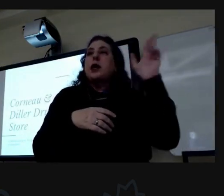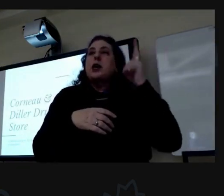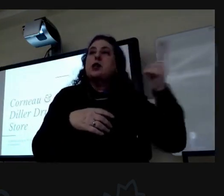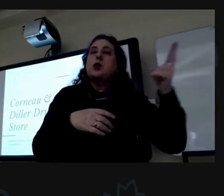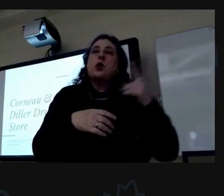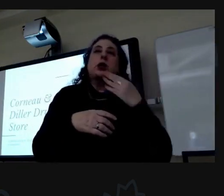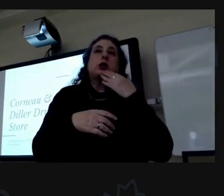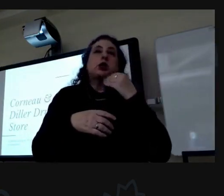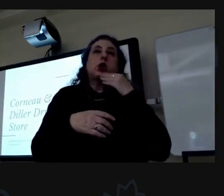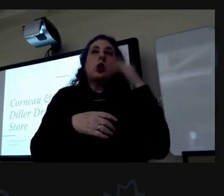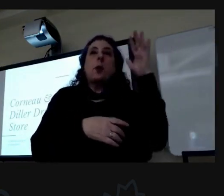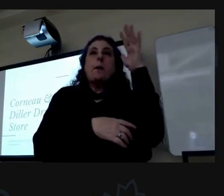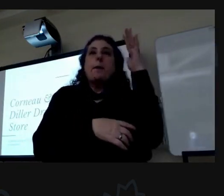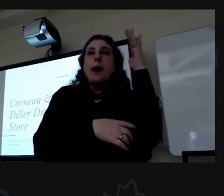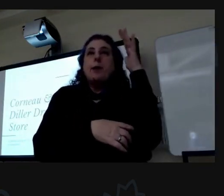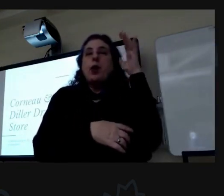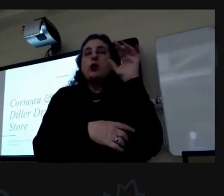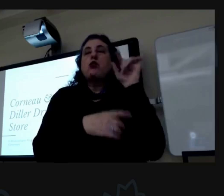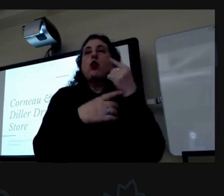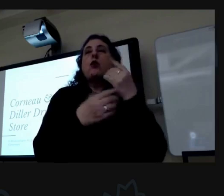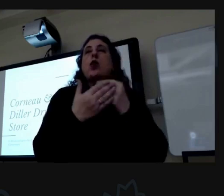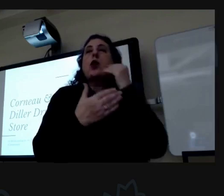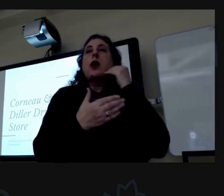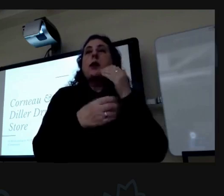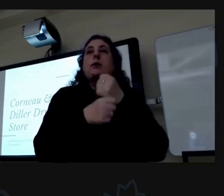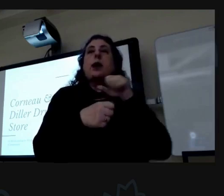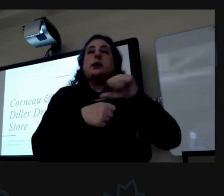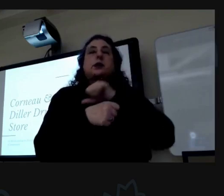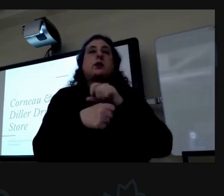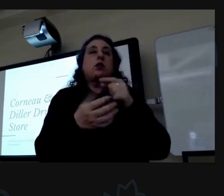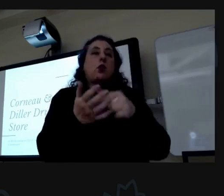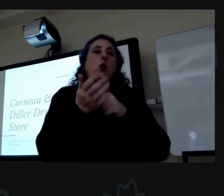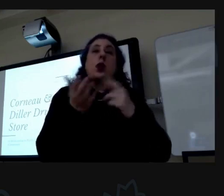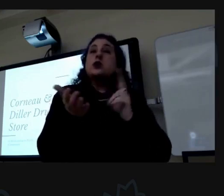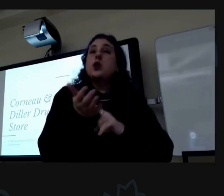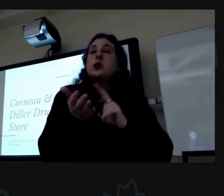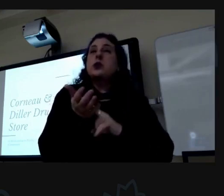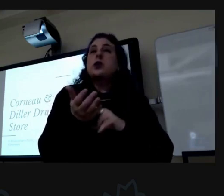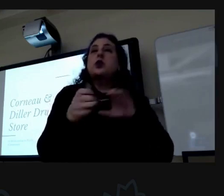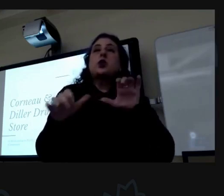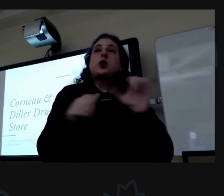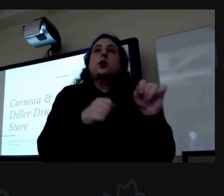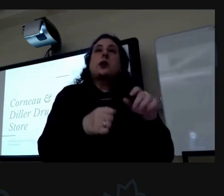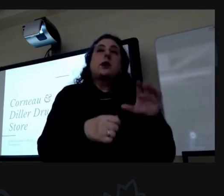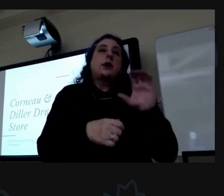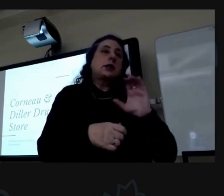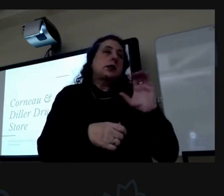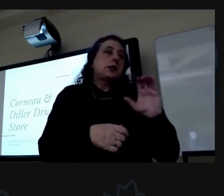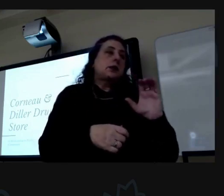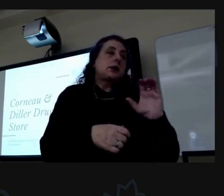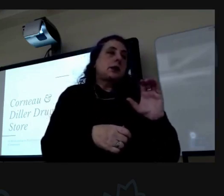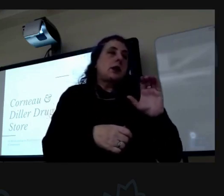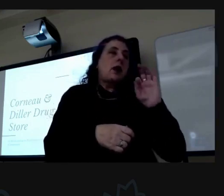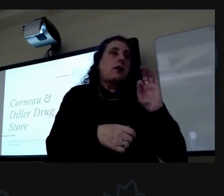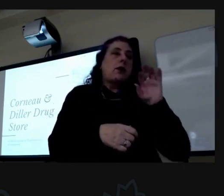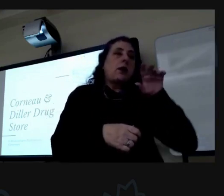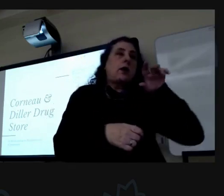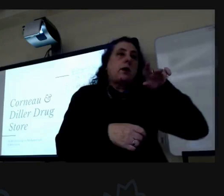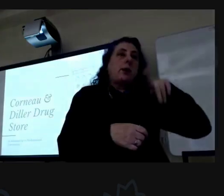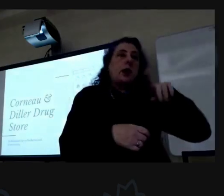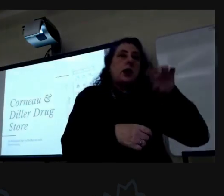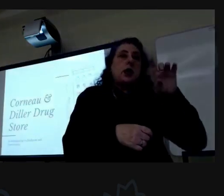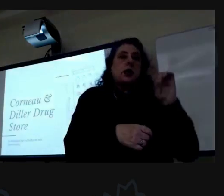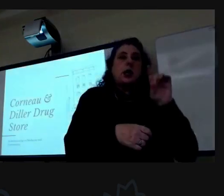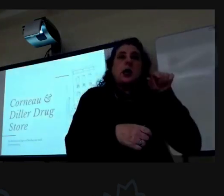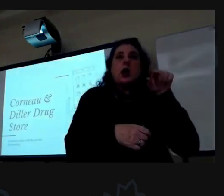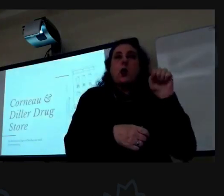learn how to make maple syrup ourselves again the program does require registration information and you can do so at ccfpd.org